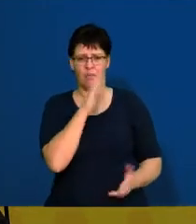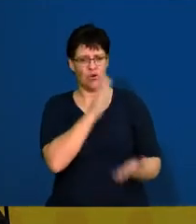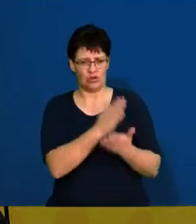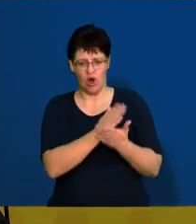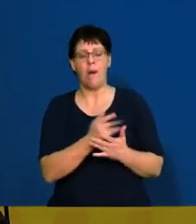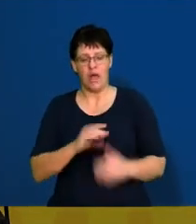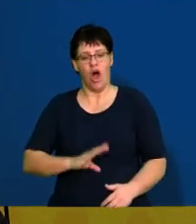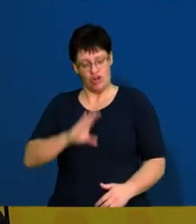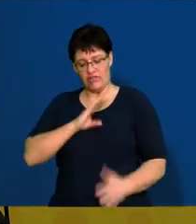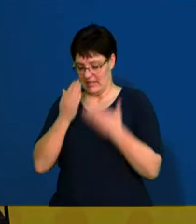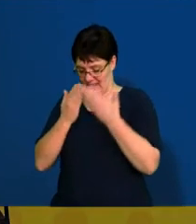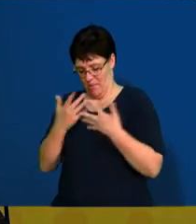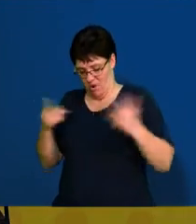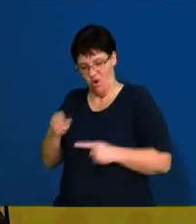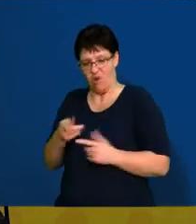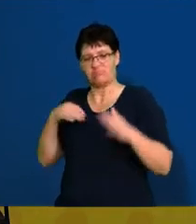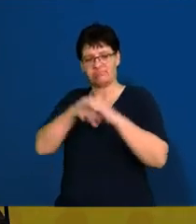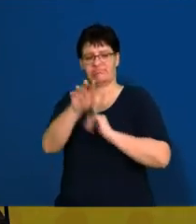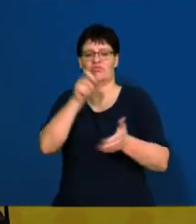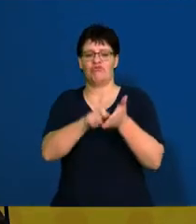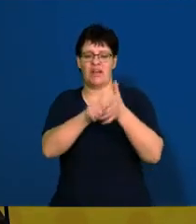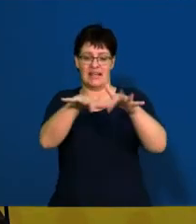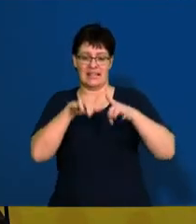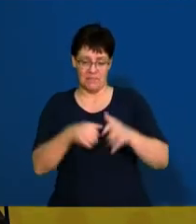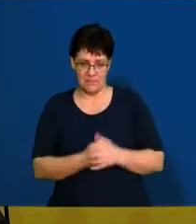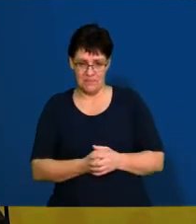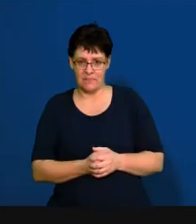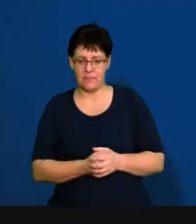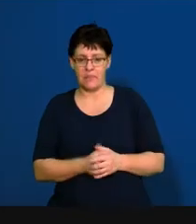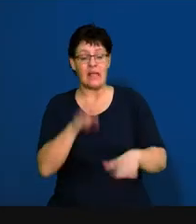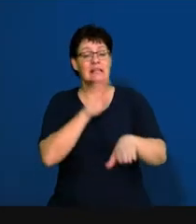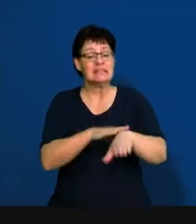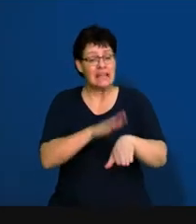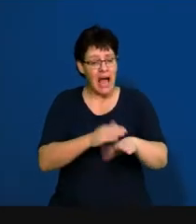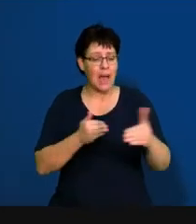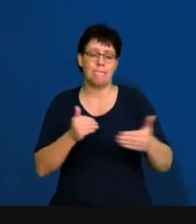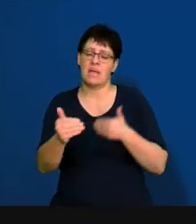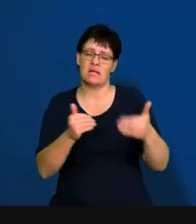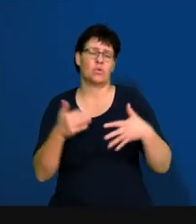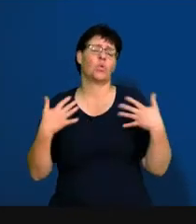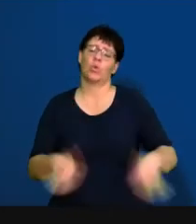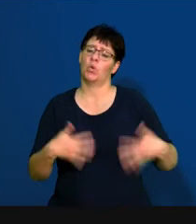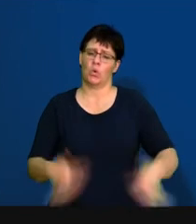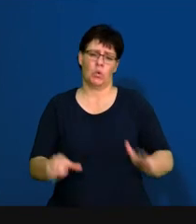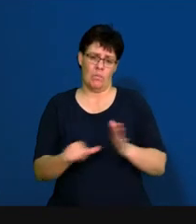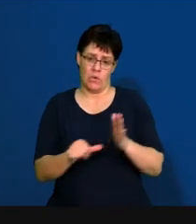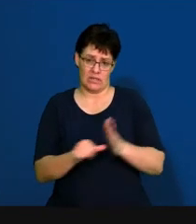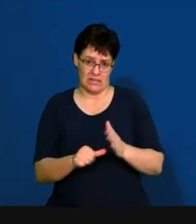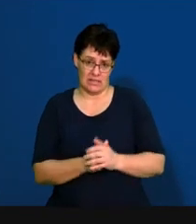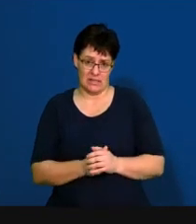and you'll have a lot more confidence going into the paper. Manage your time, and I cannot say this